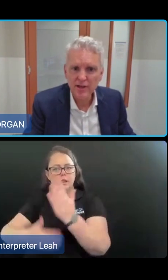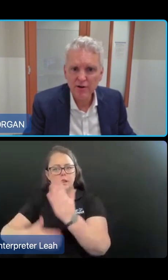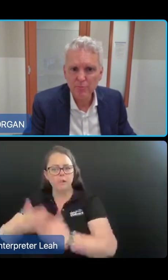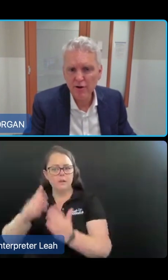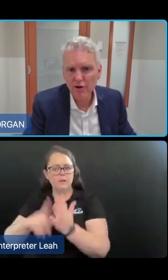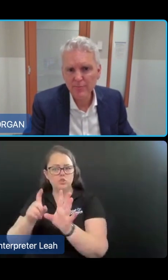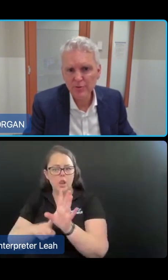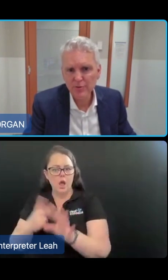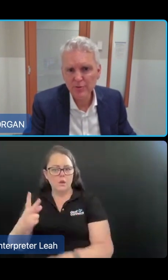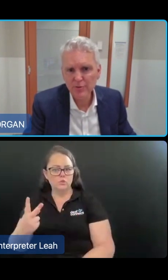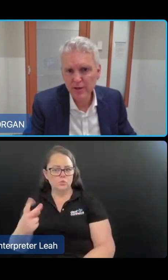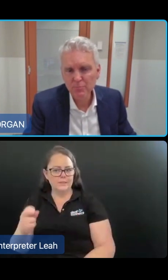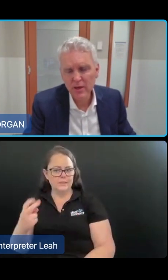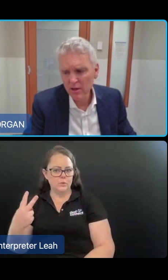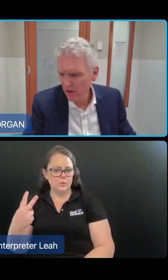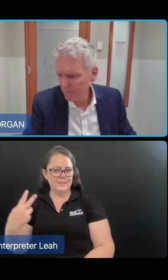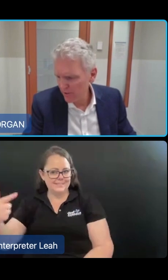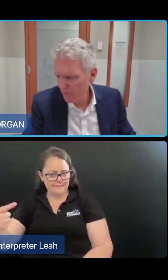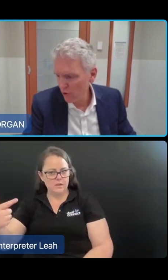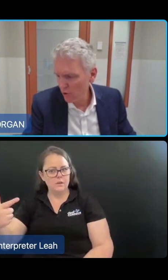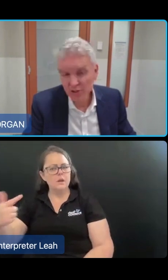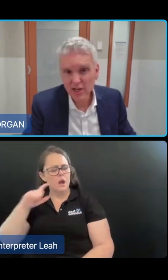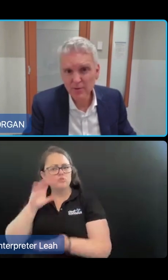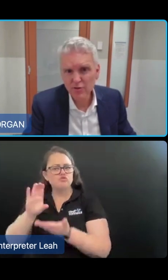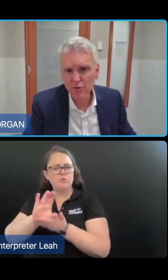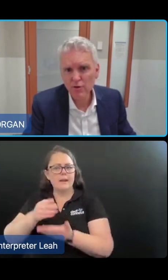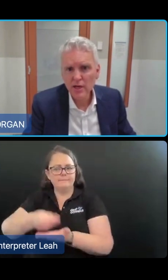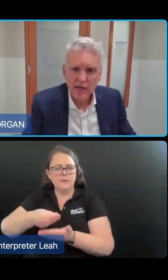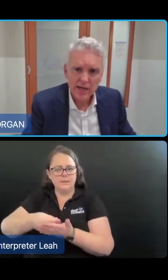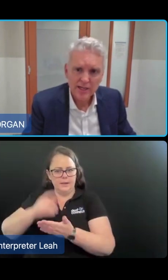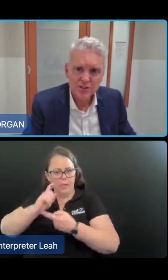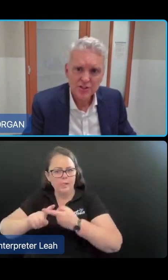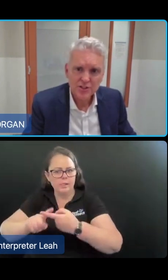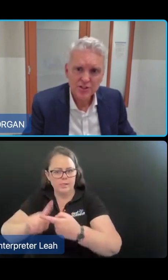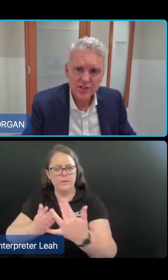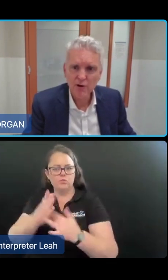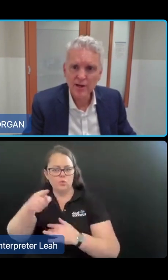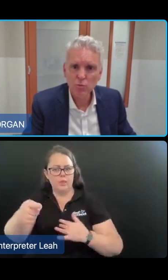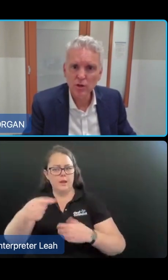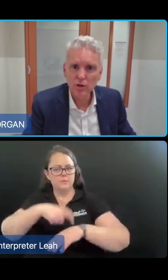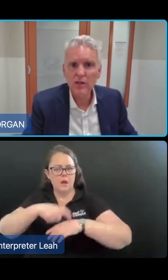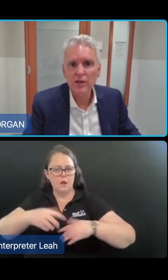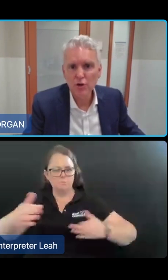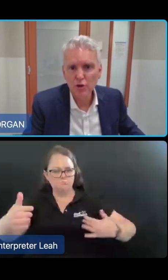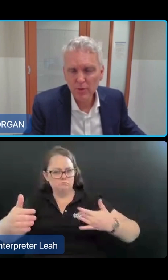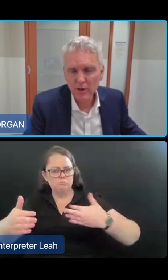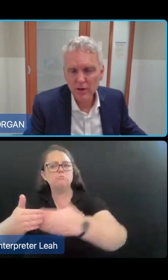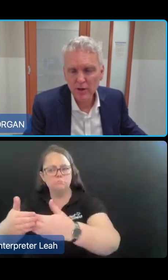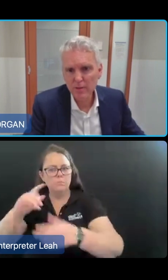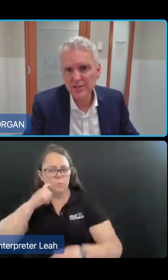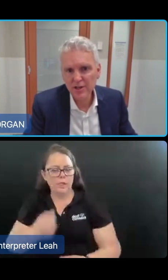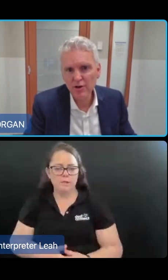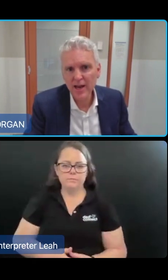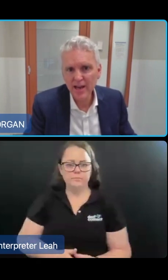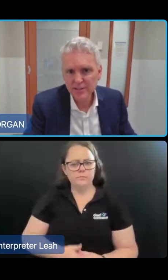under the current program during this period. I've seen a few questions coming through just now around will new people